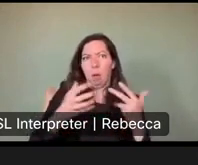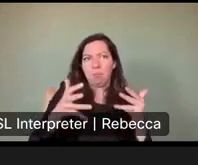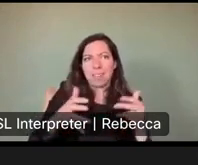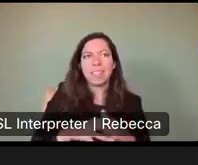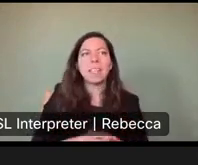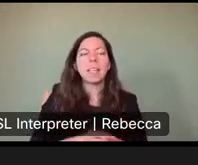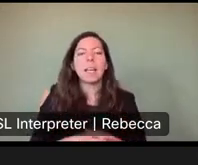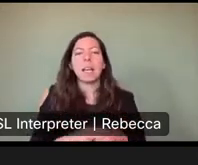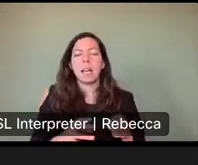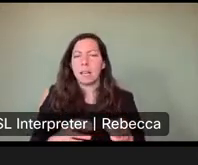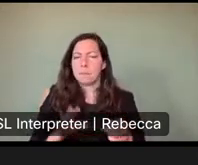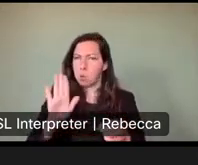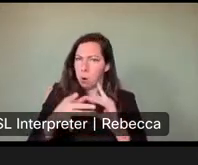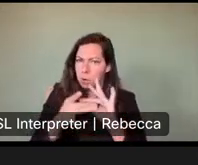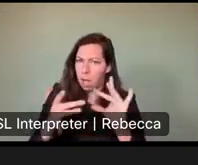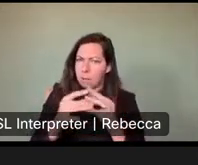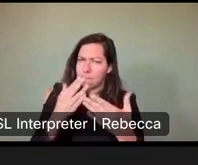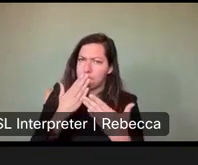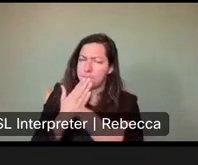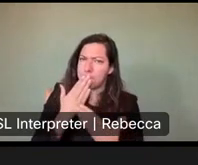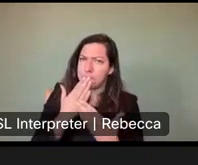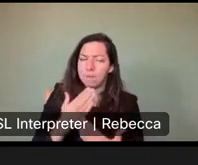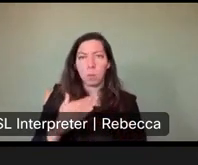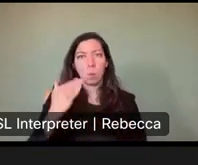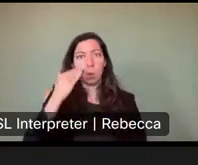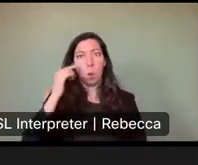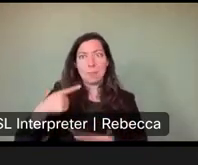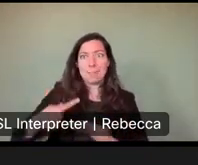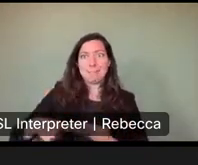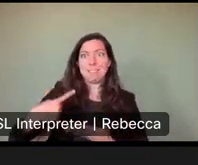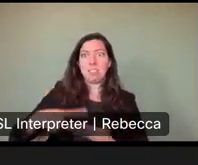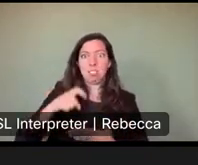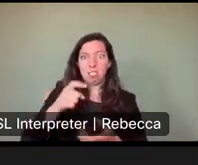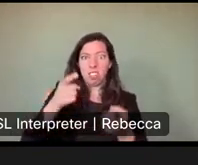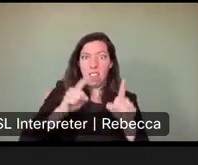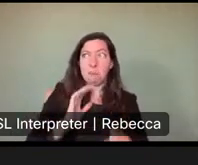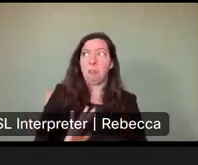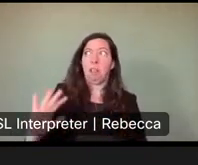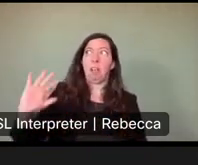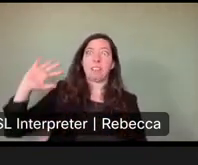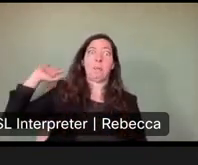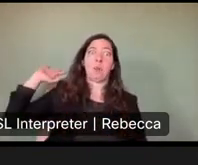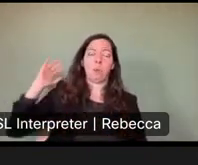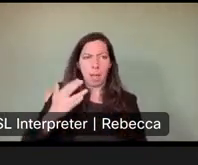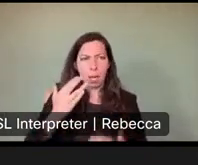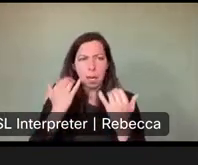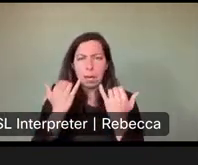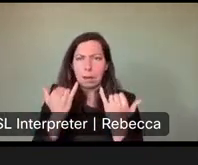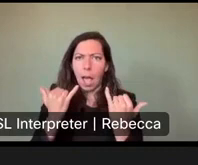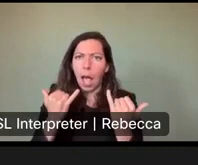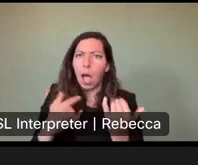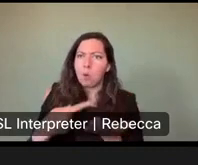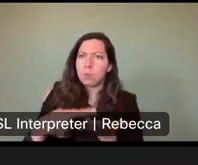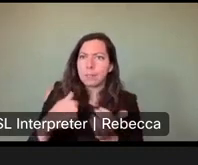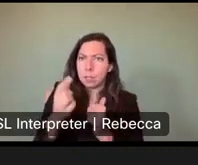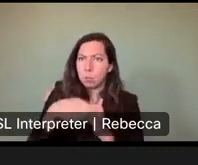because we know this conversation is long overdue and we're glad to be having it with all of you. And it's, it's important to